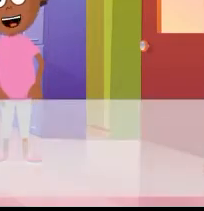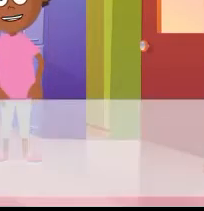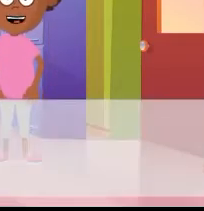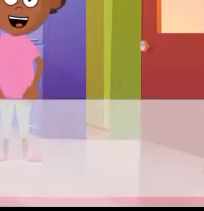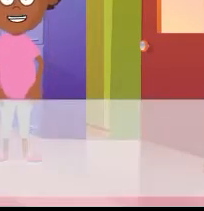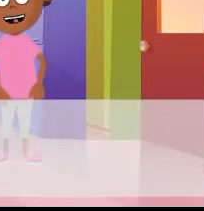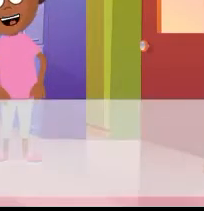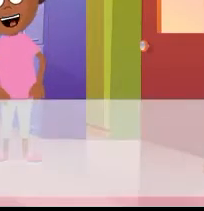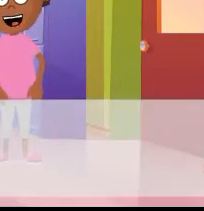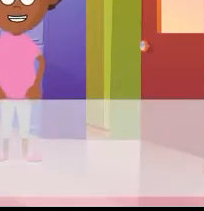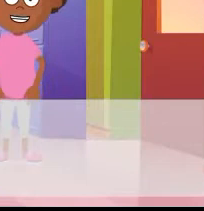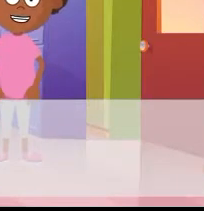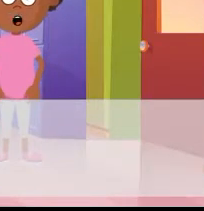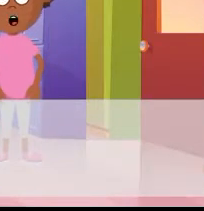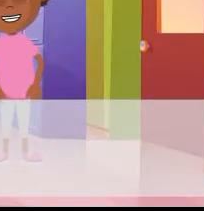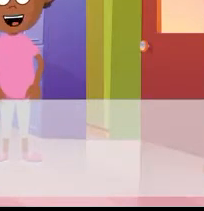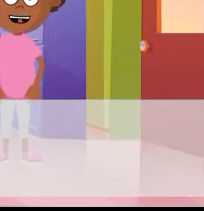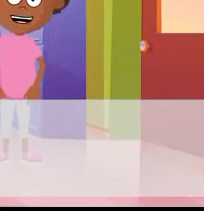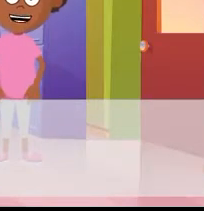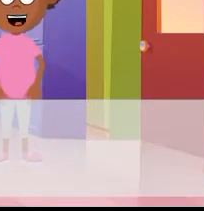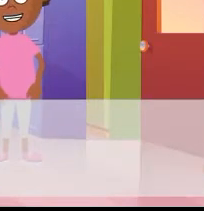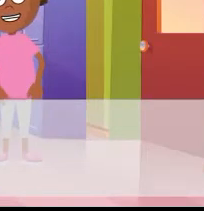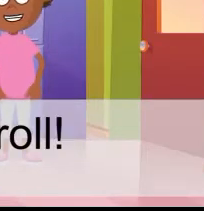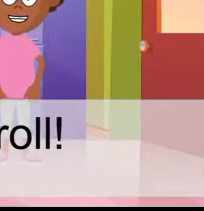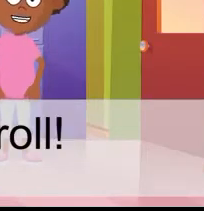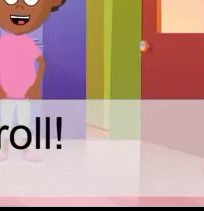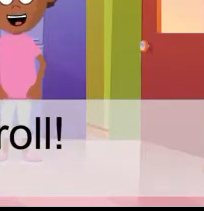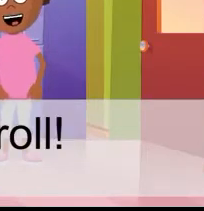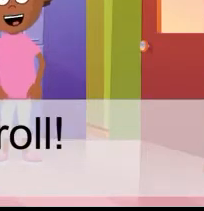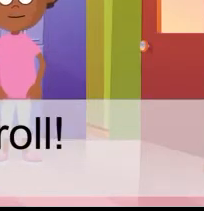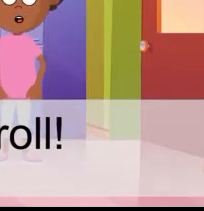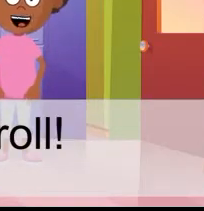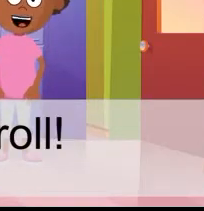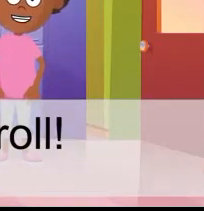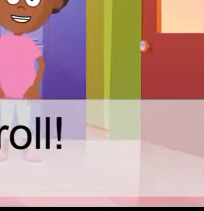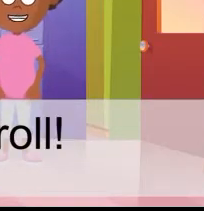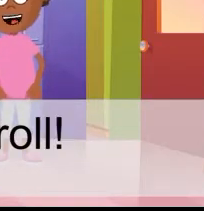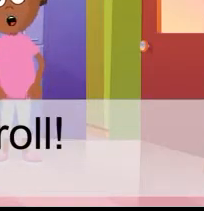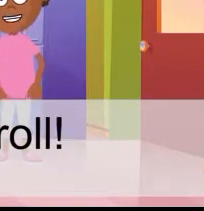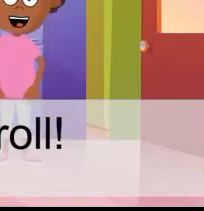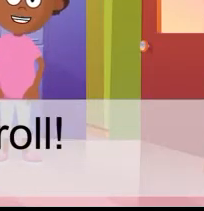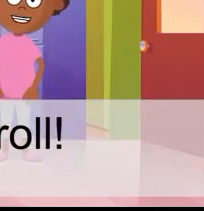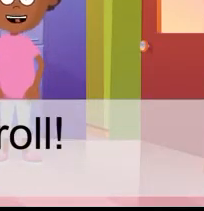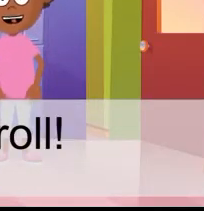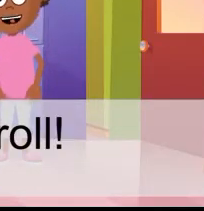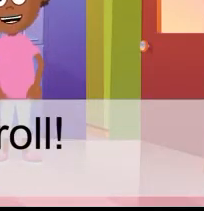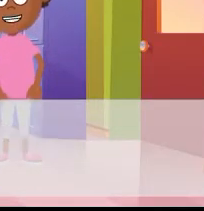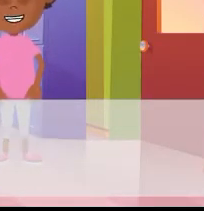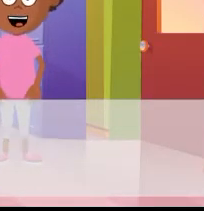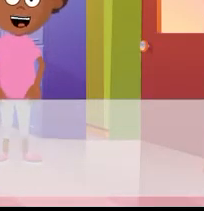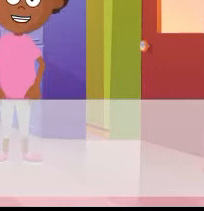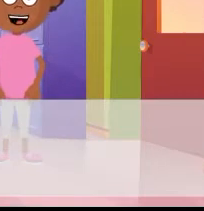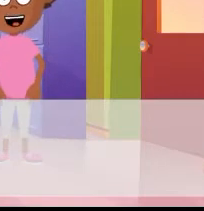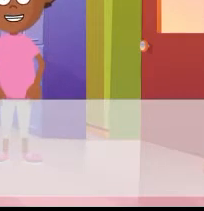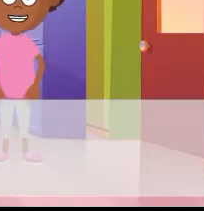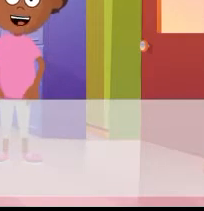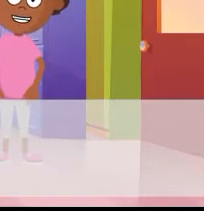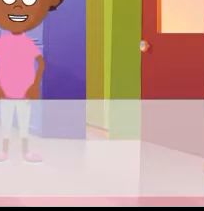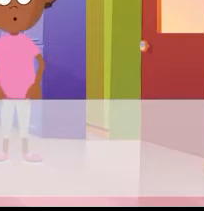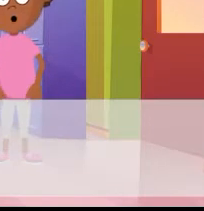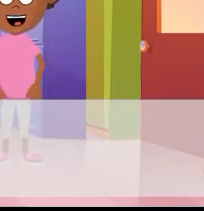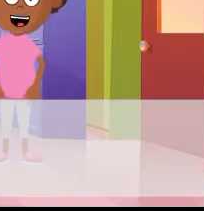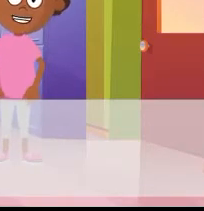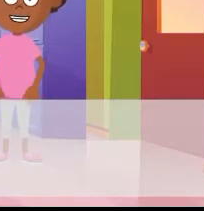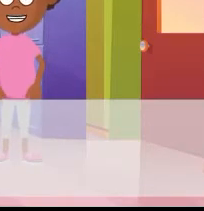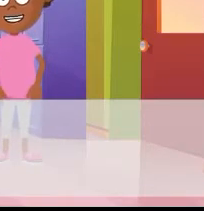I smell fire, I smell fire, drop and roll, drop and roll, fire's out to